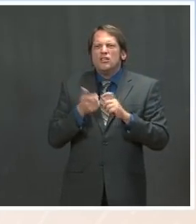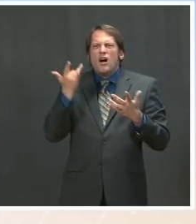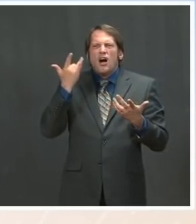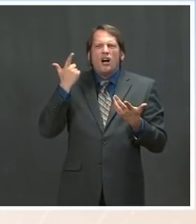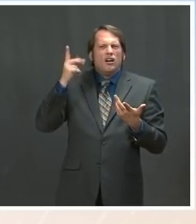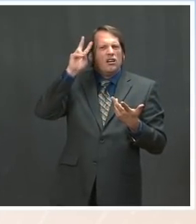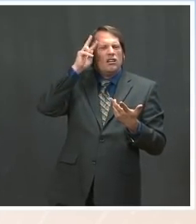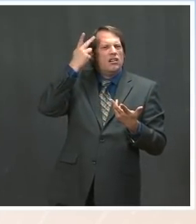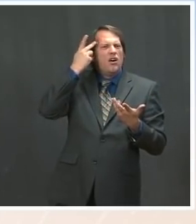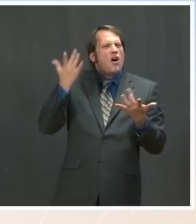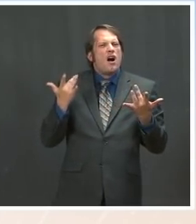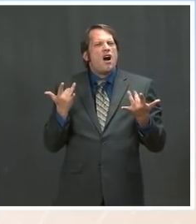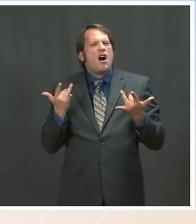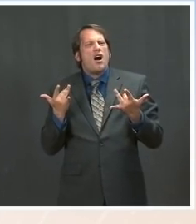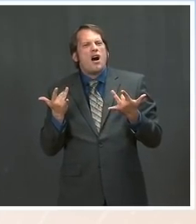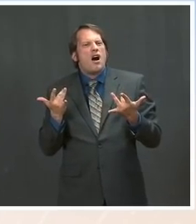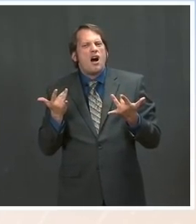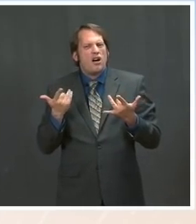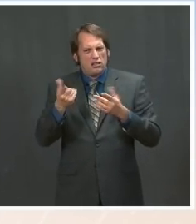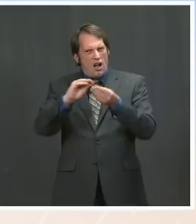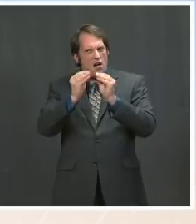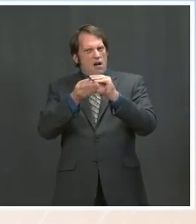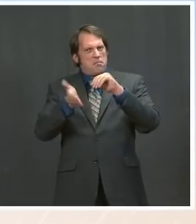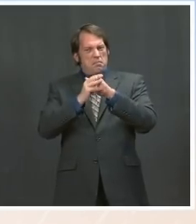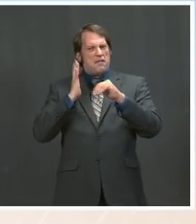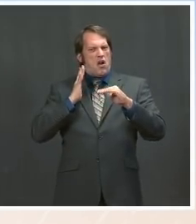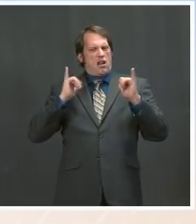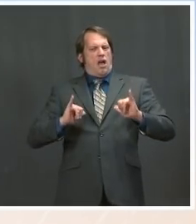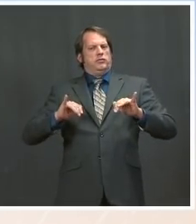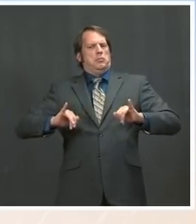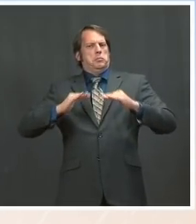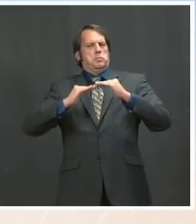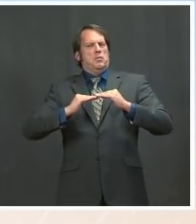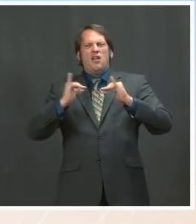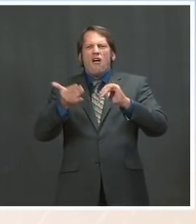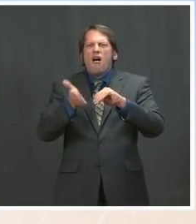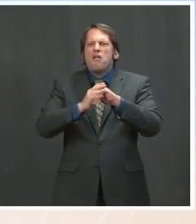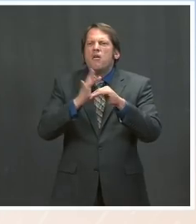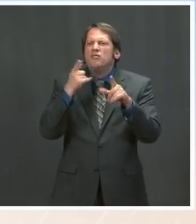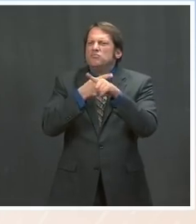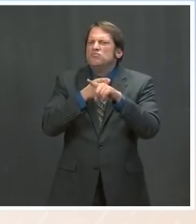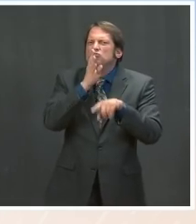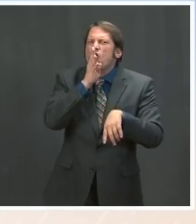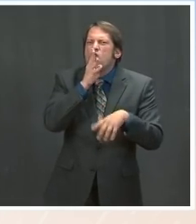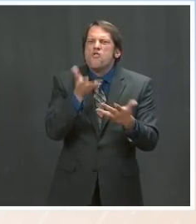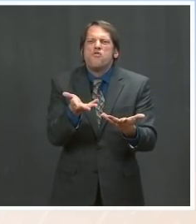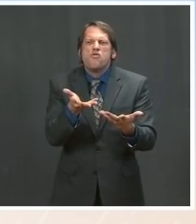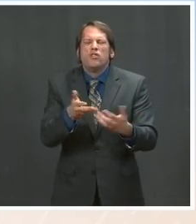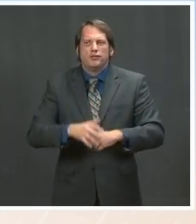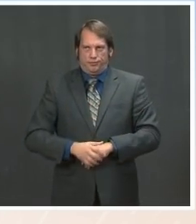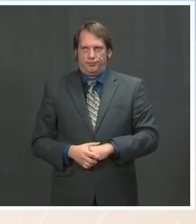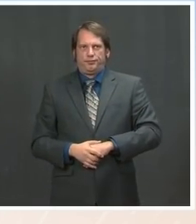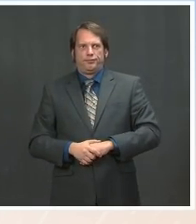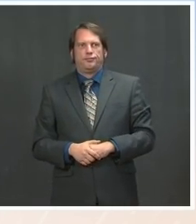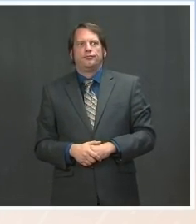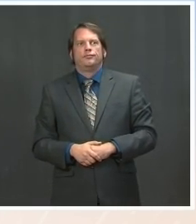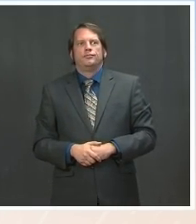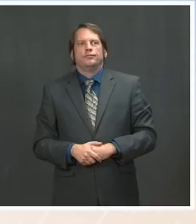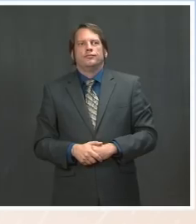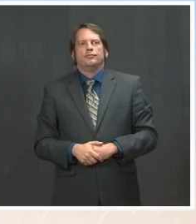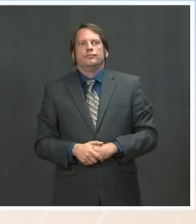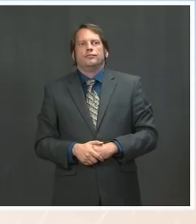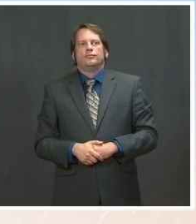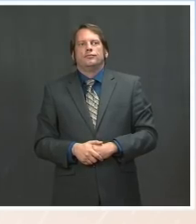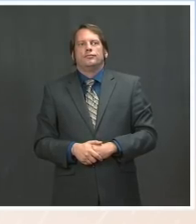those numbers. Given two weeks ago, there were the surging numbers at the border already happening. Ms. Well, first, I mean, he remains — the goal he set was